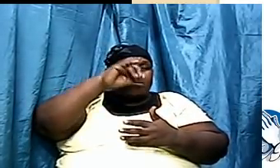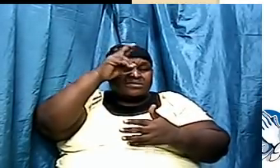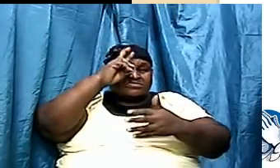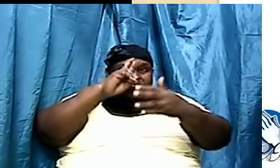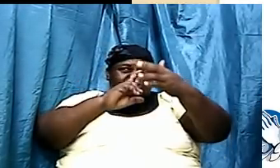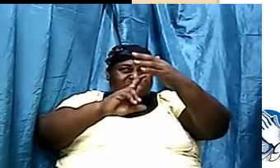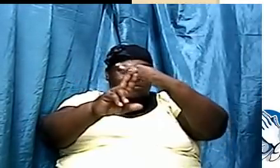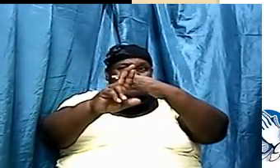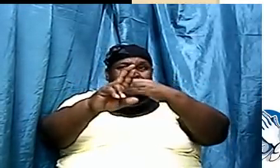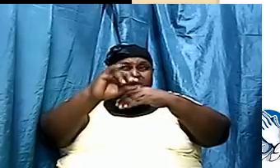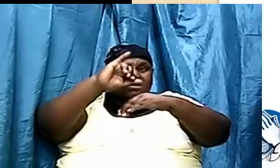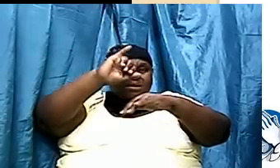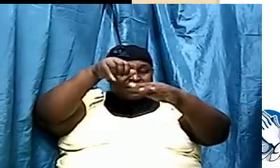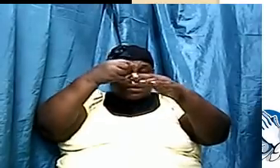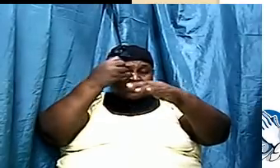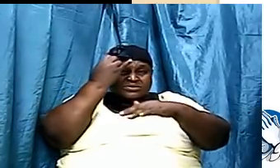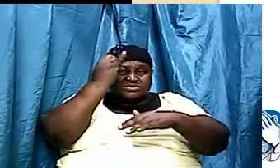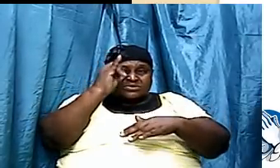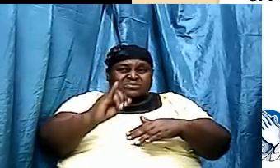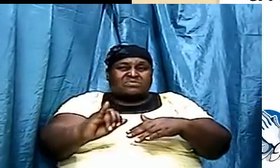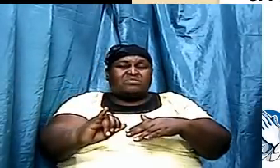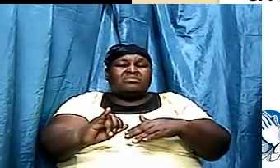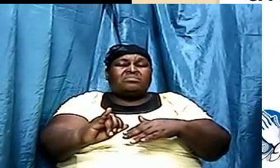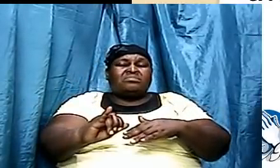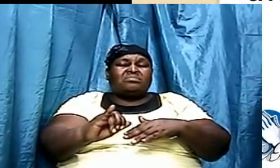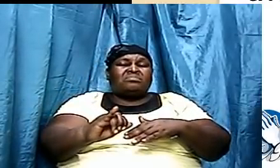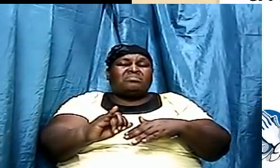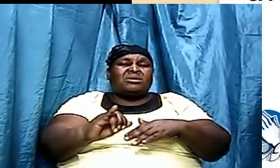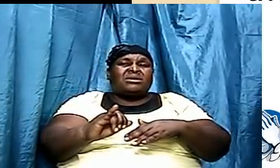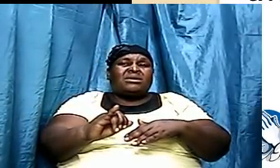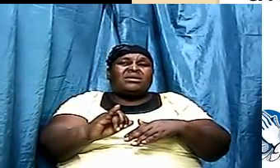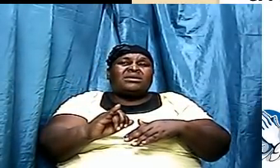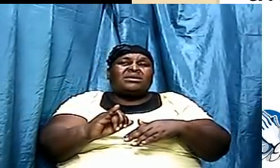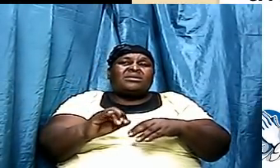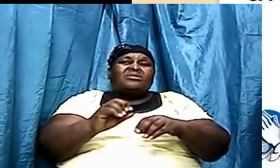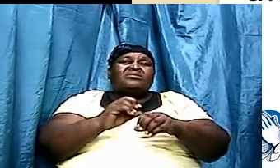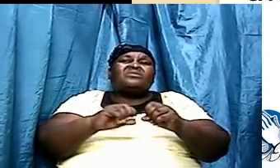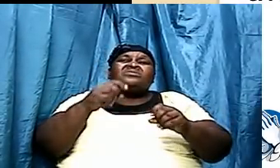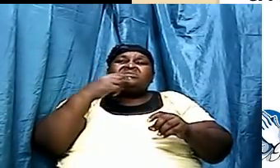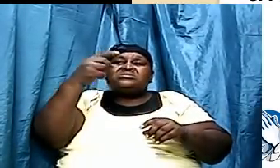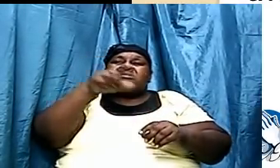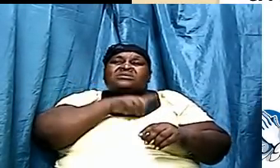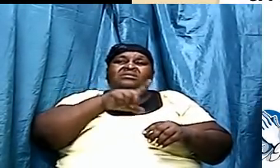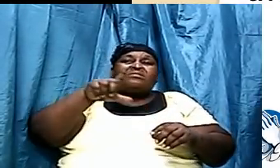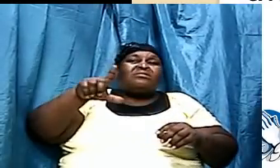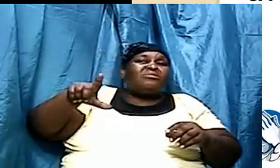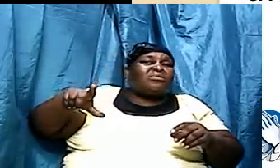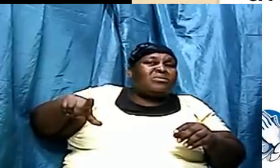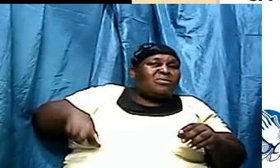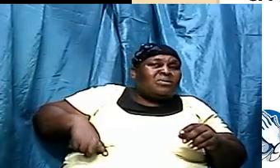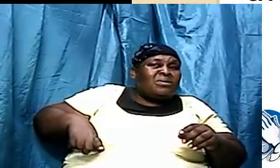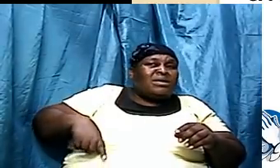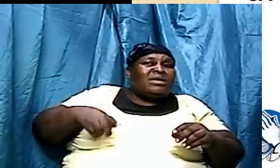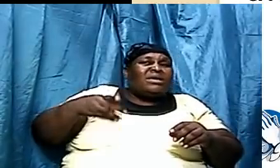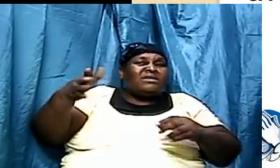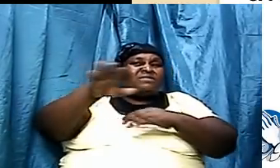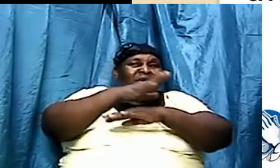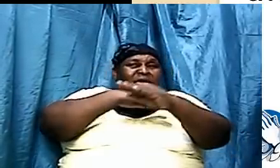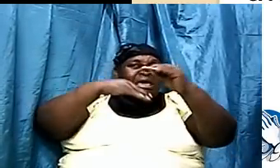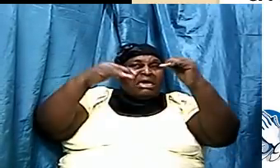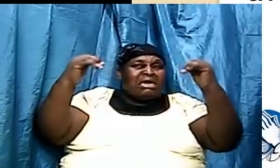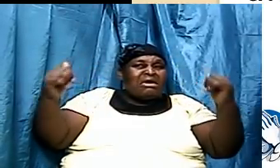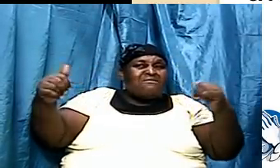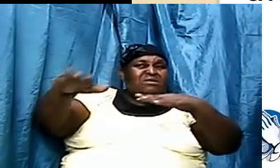God made a statement to Jeremiah. He said, thus said the Lord, if heaven